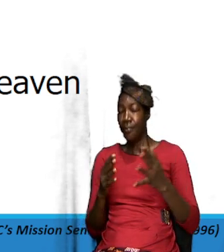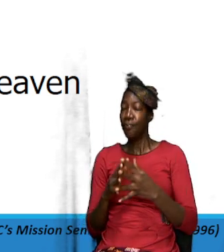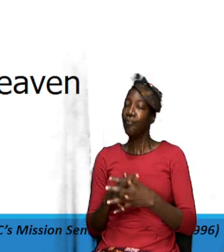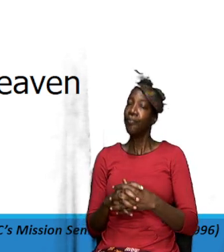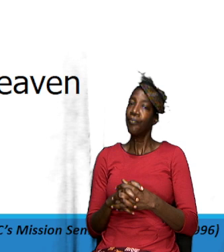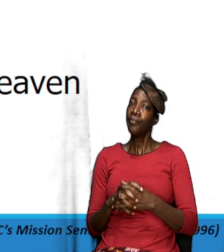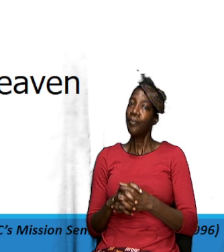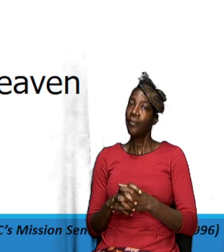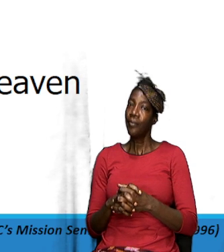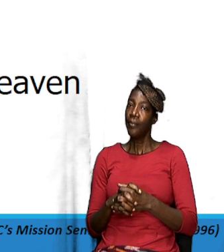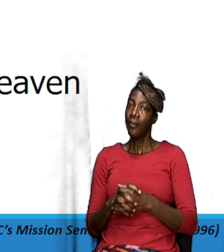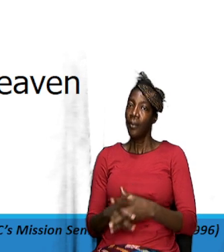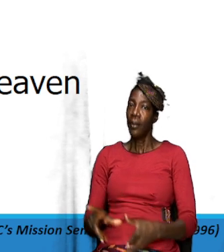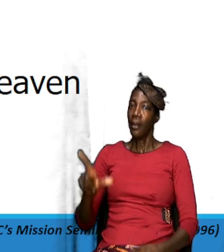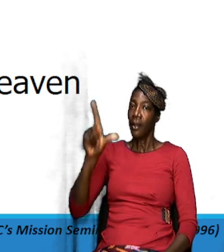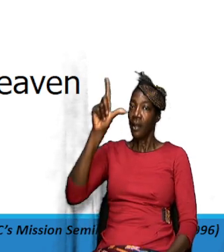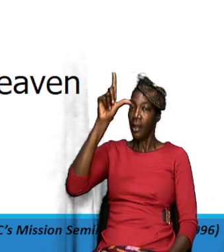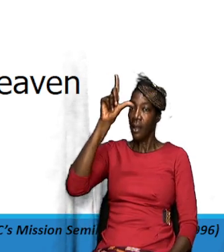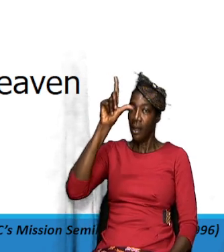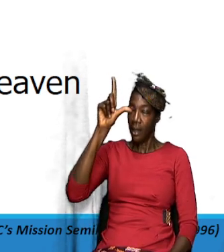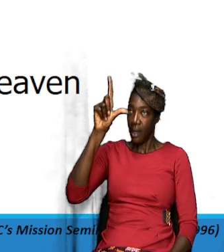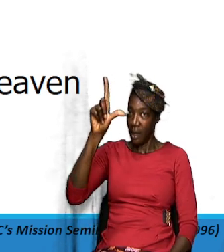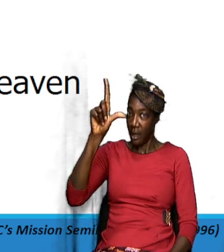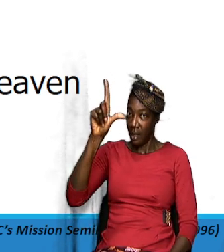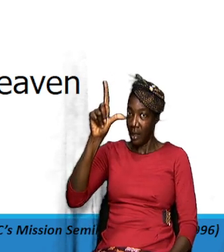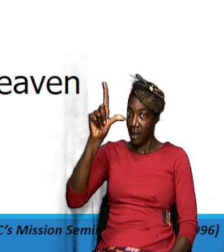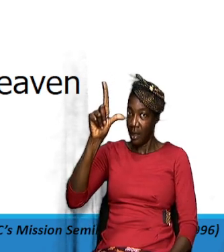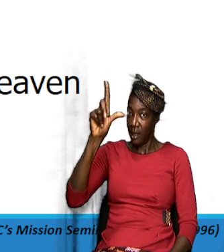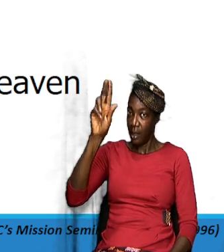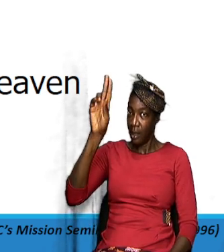let us look at Luke 11 verse 1 to 4